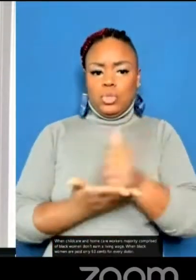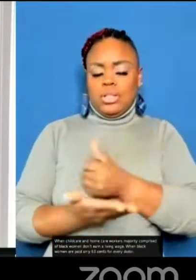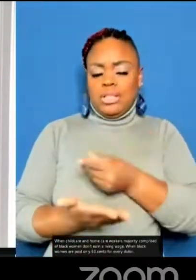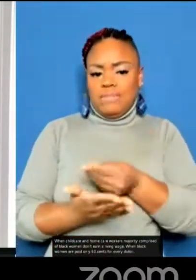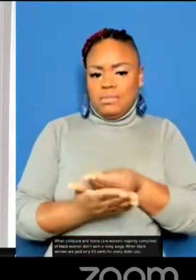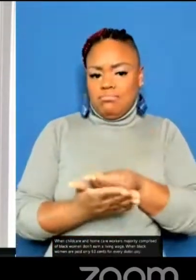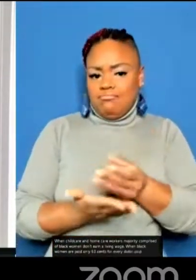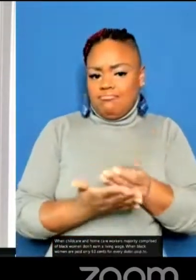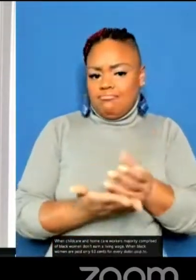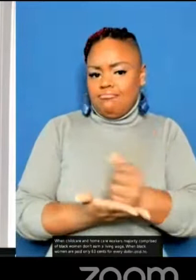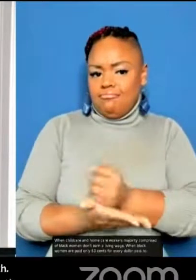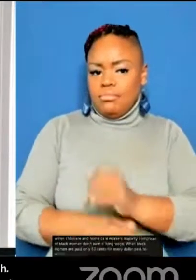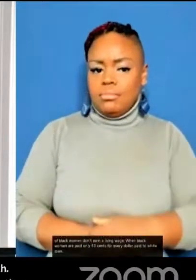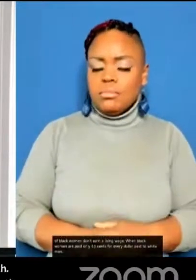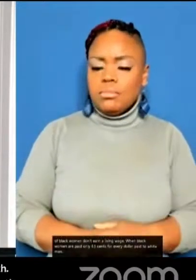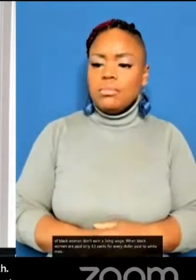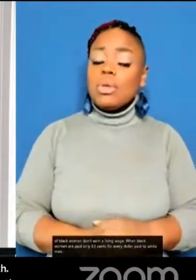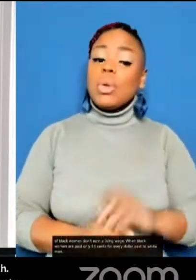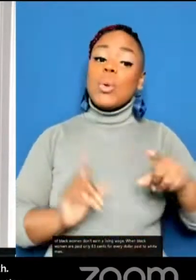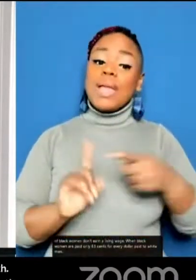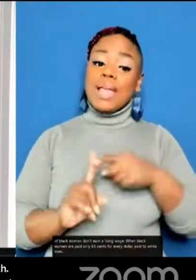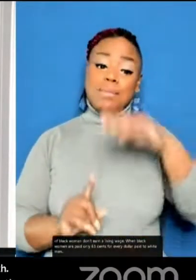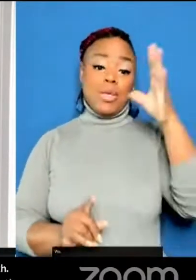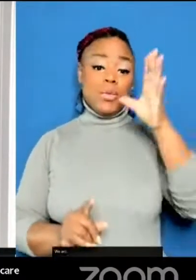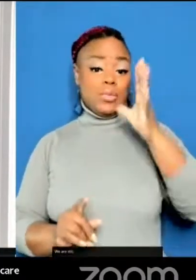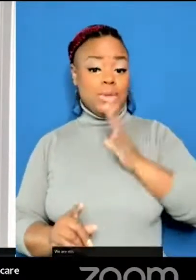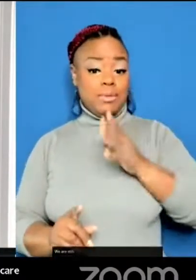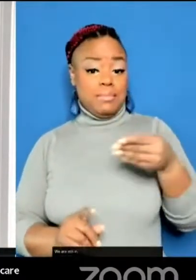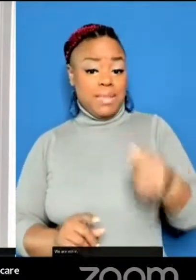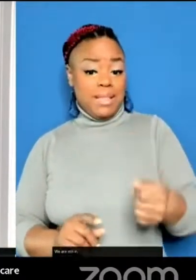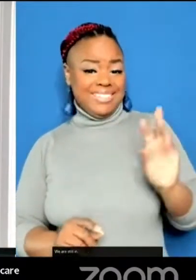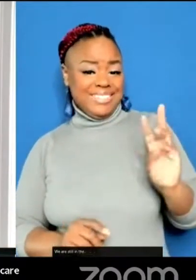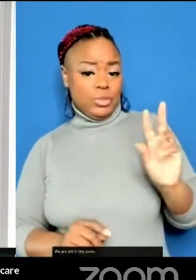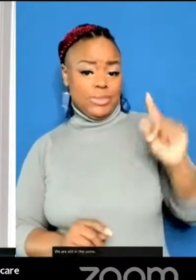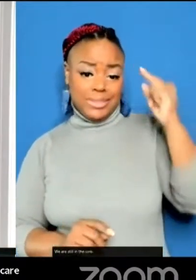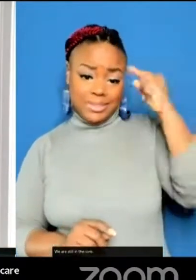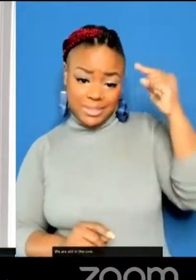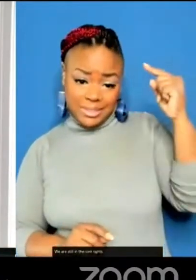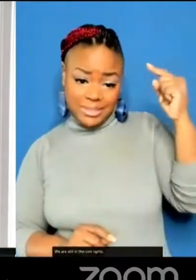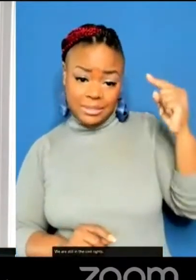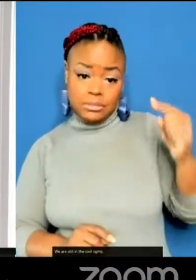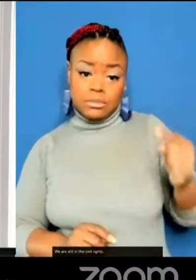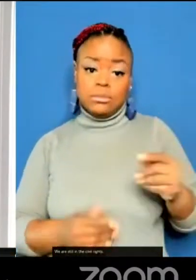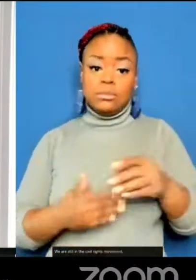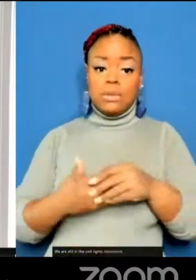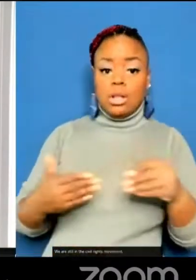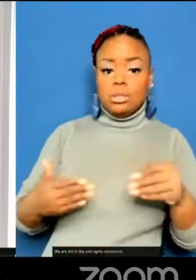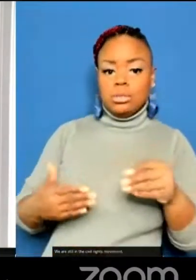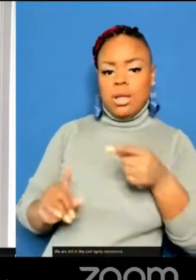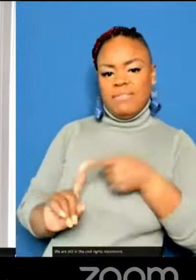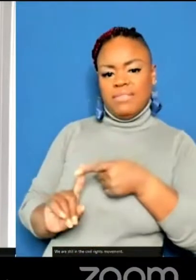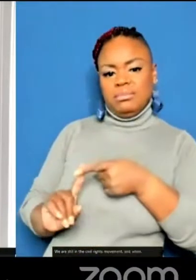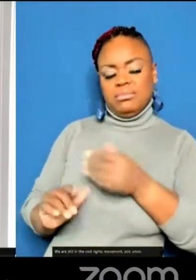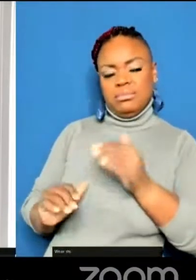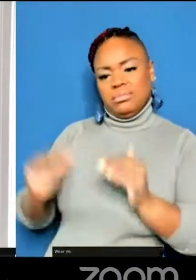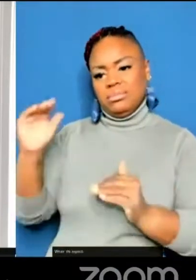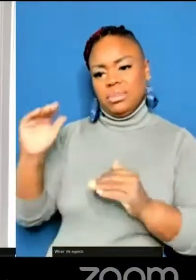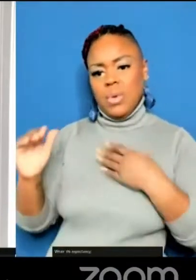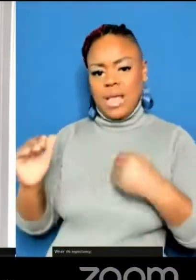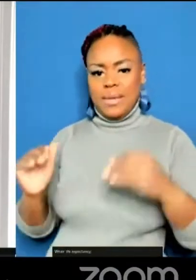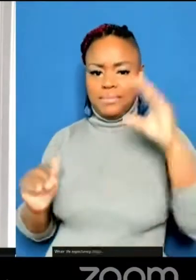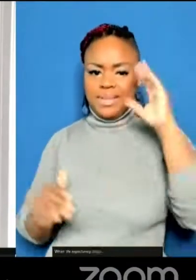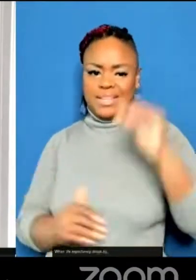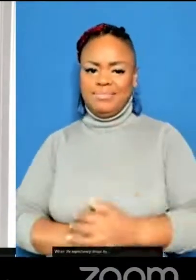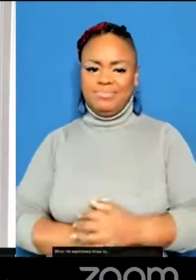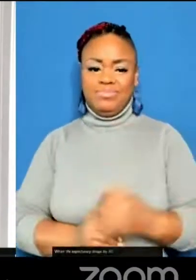paid to white men. We are still in the civil rights movement. When life expectancy drops